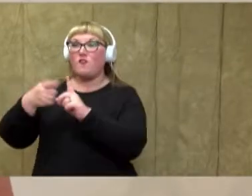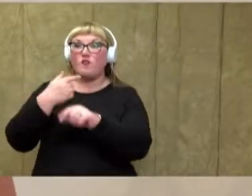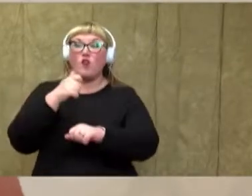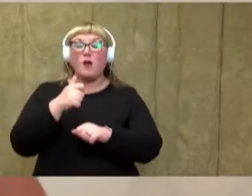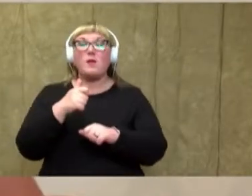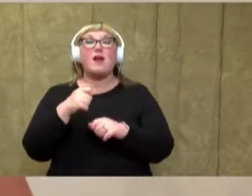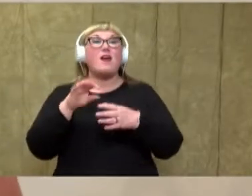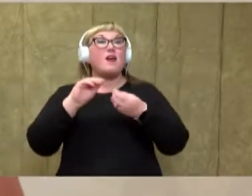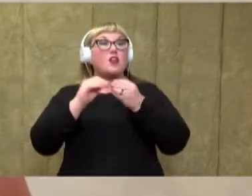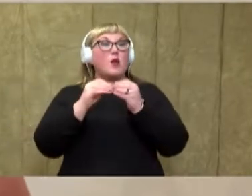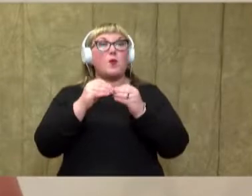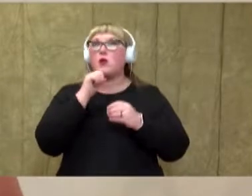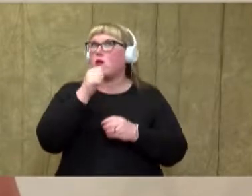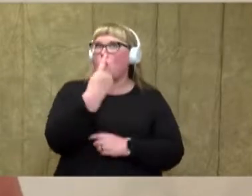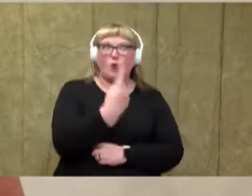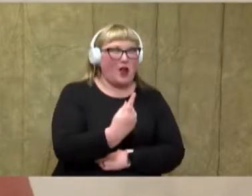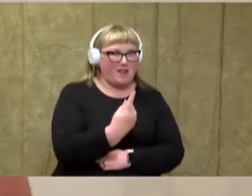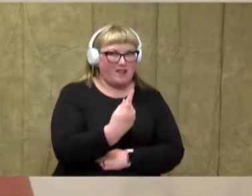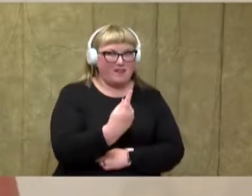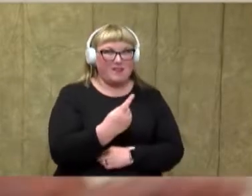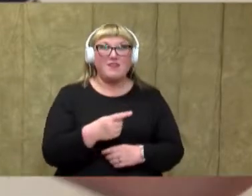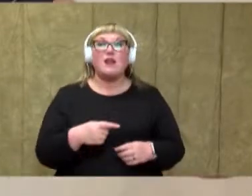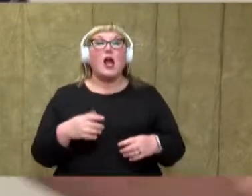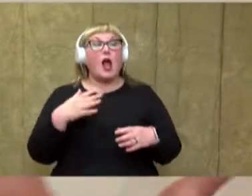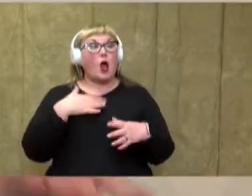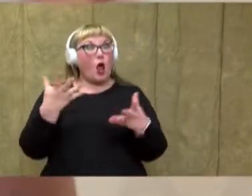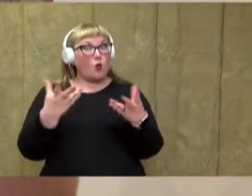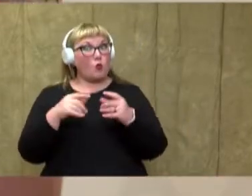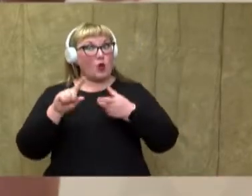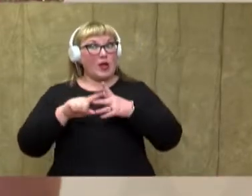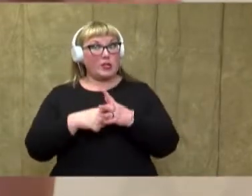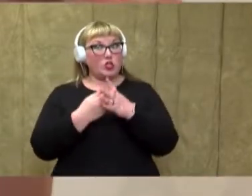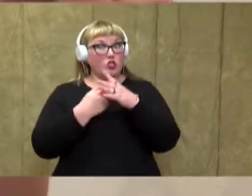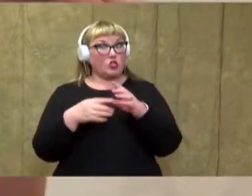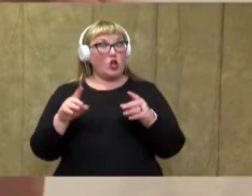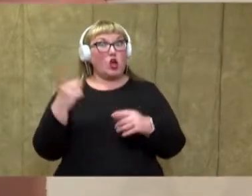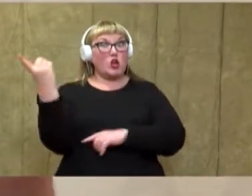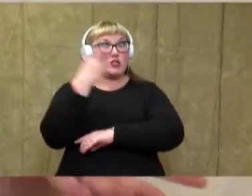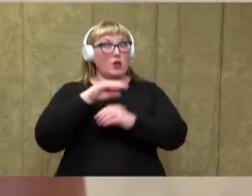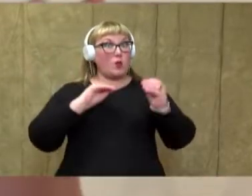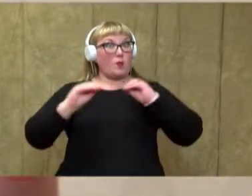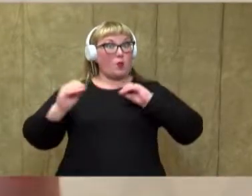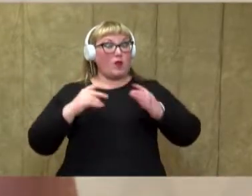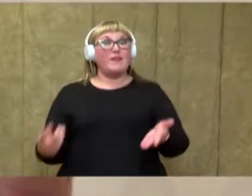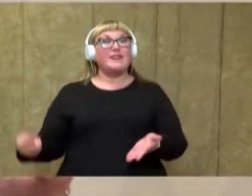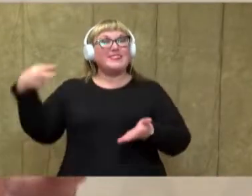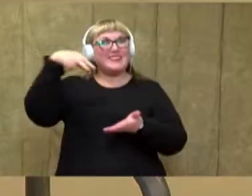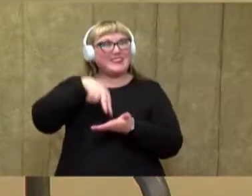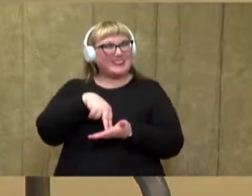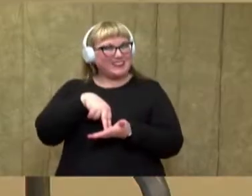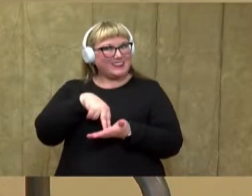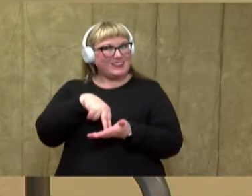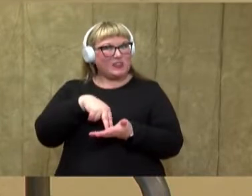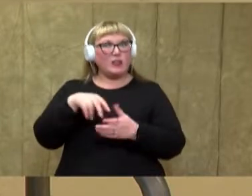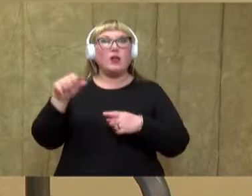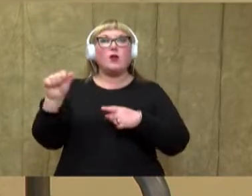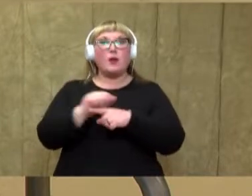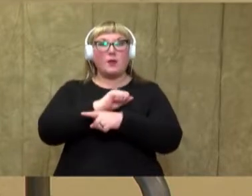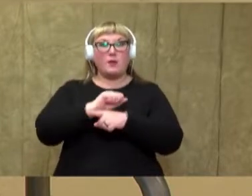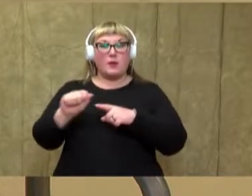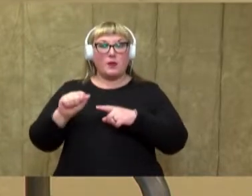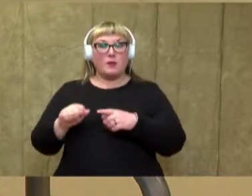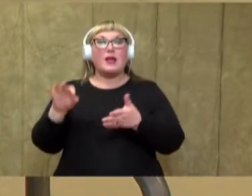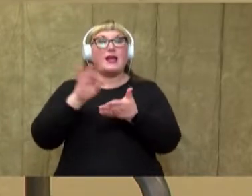one. So you know I like to start our day with moving so I need you to stand up with me and we're gonna practice our counting